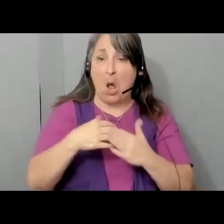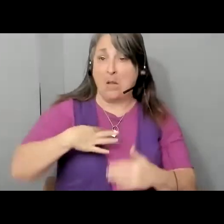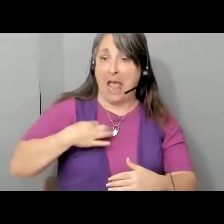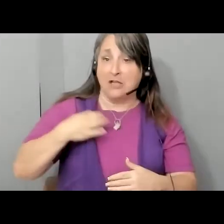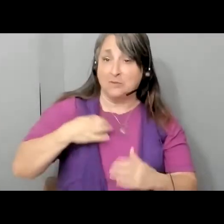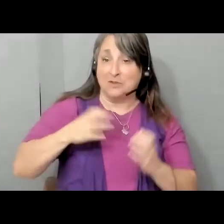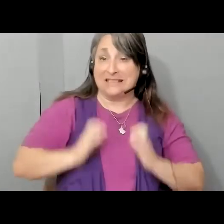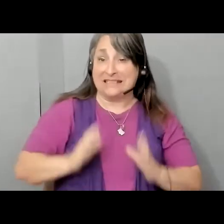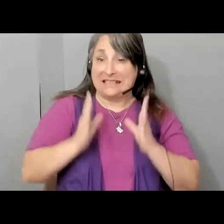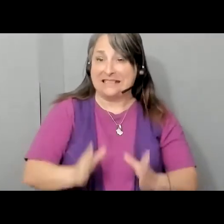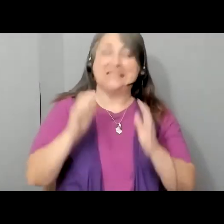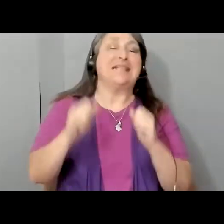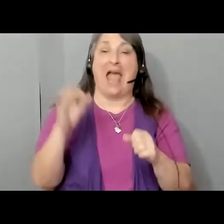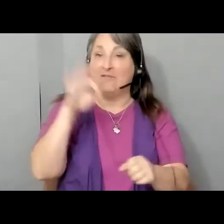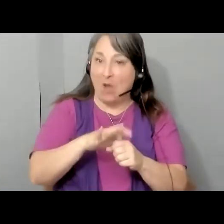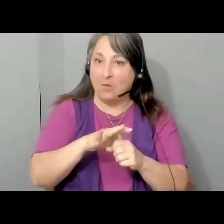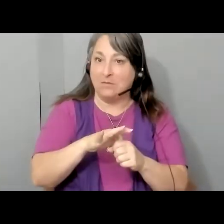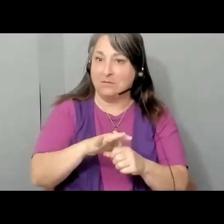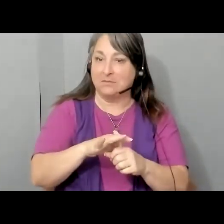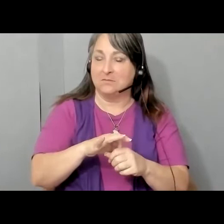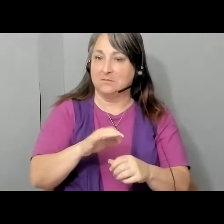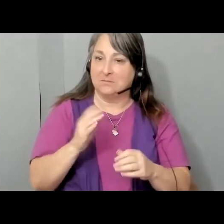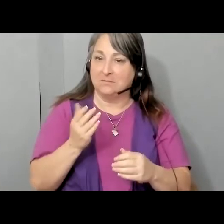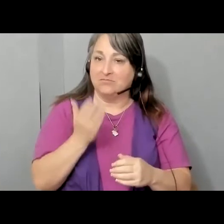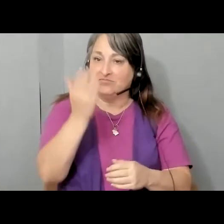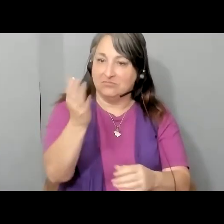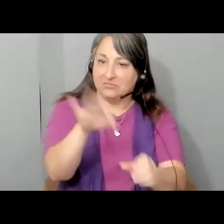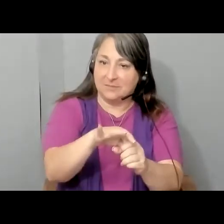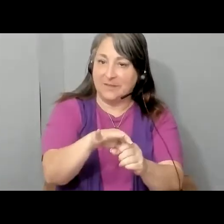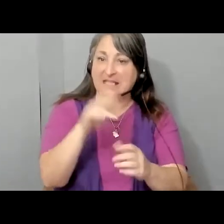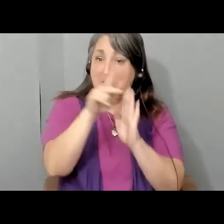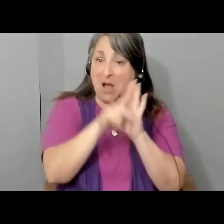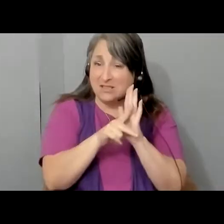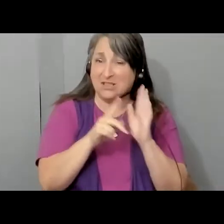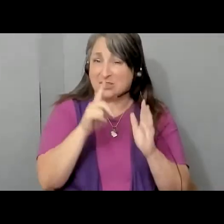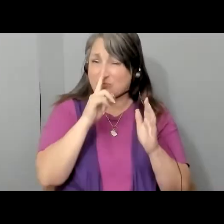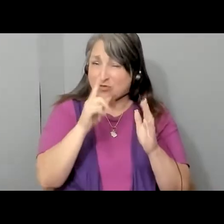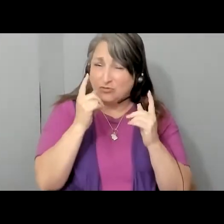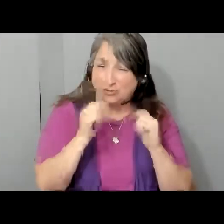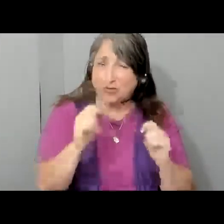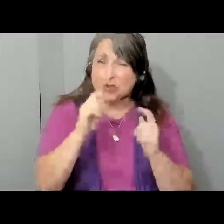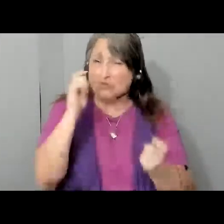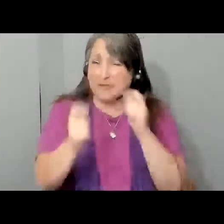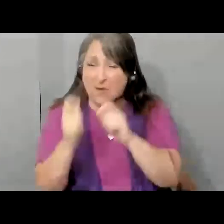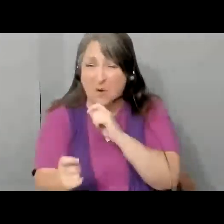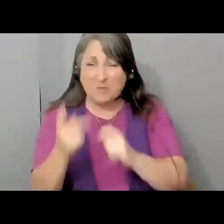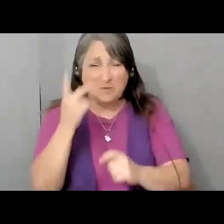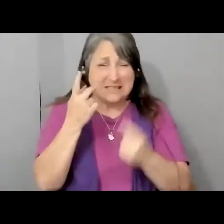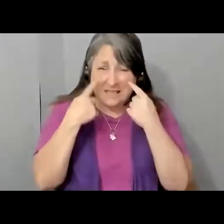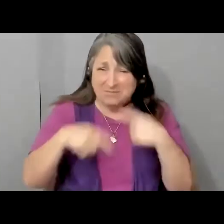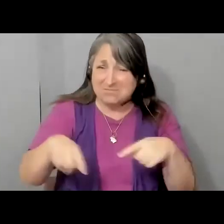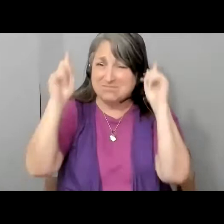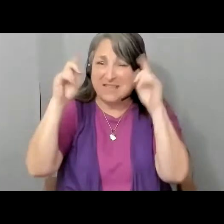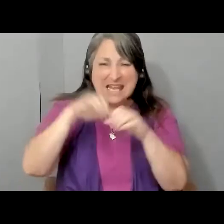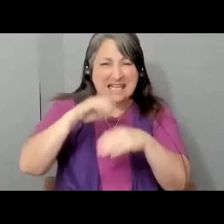citizens to register to vote and to cast their ballot. Its policies are based on the tried and true reforms that we've